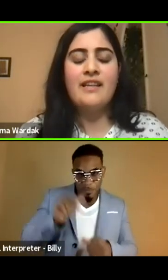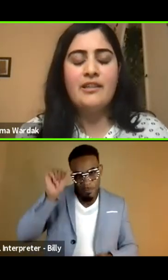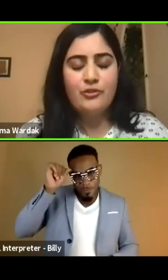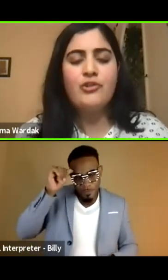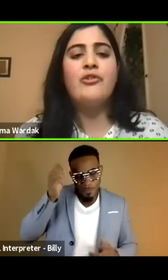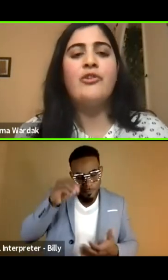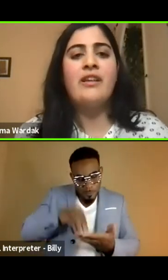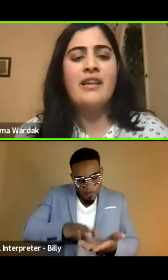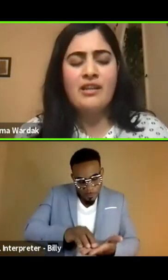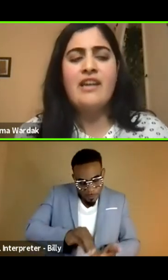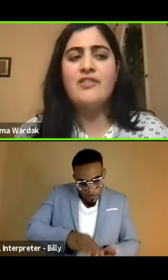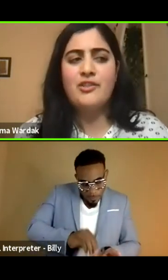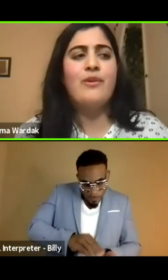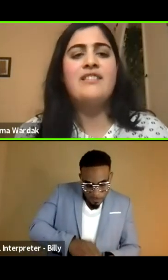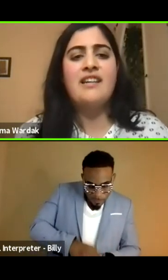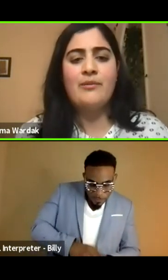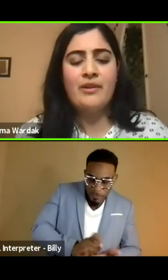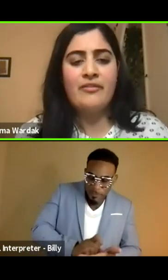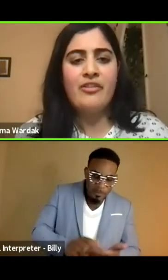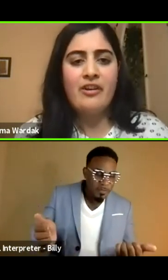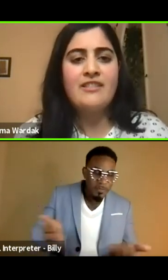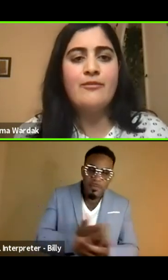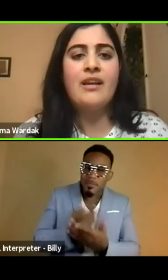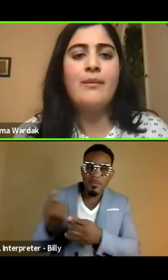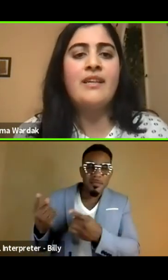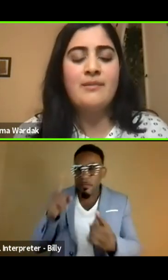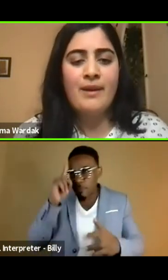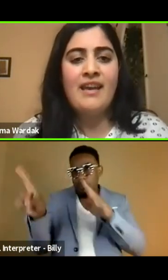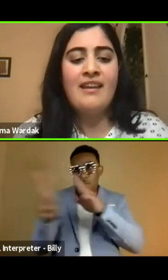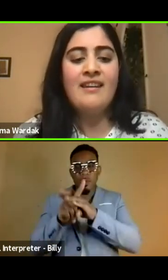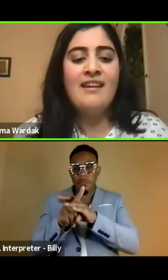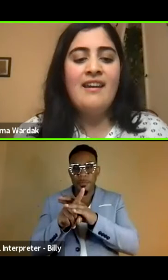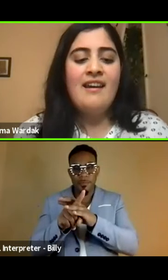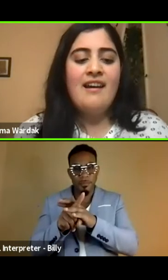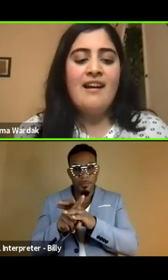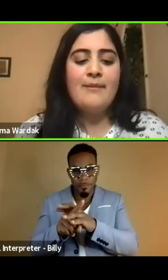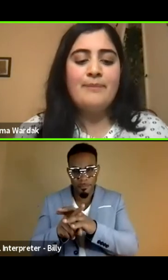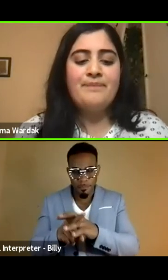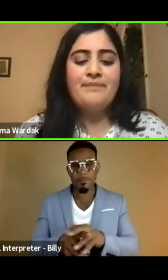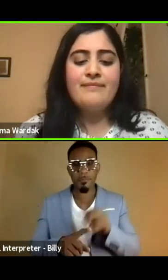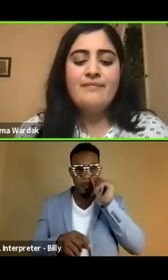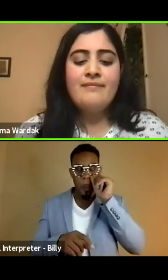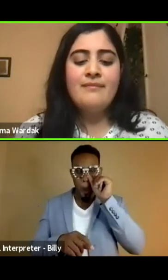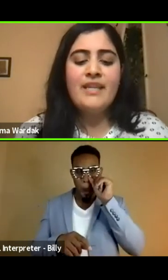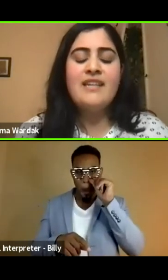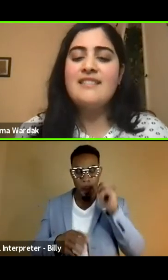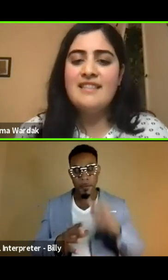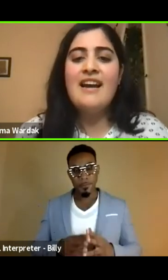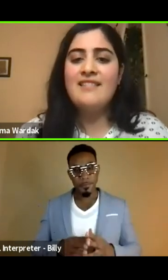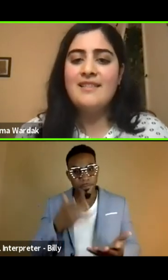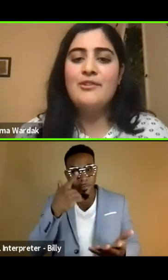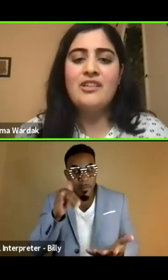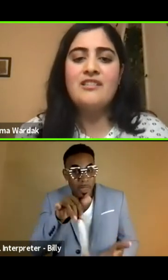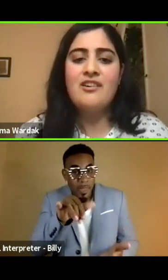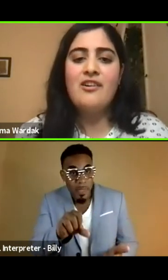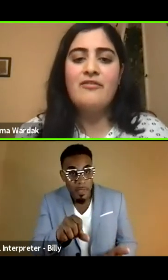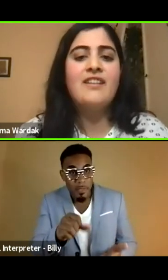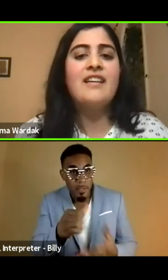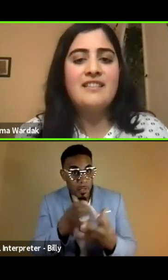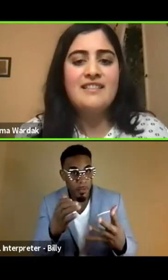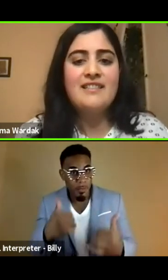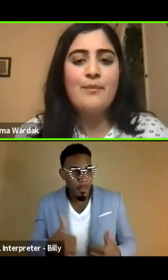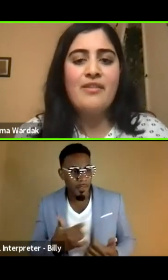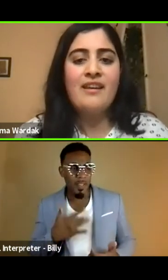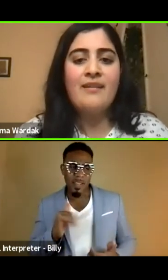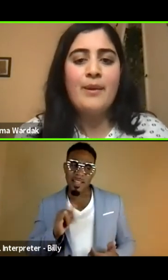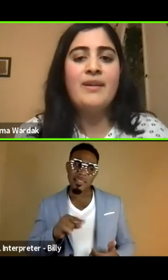trying to like journal and, and kind of just write down whatever thoughts have been coming into my head. Um, because yeah, similar to Ghazal, I